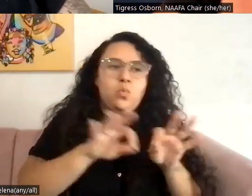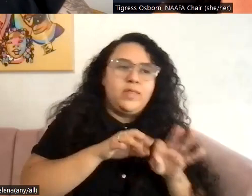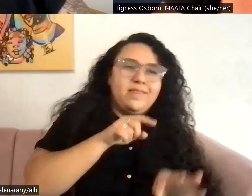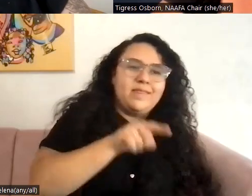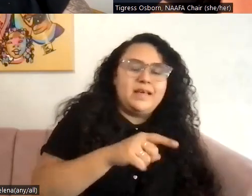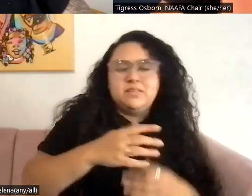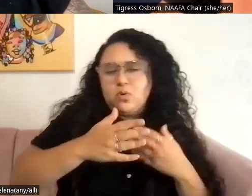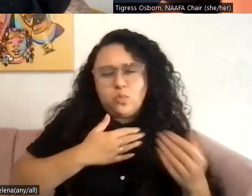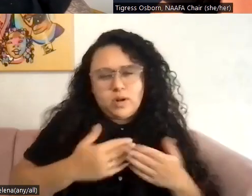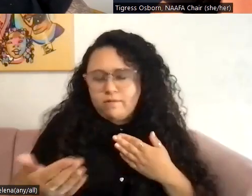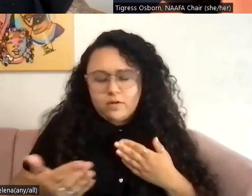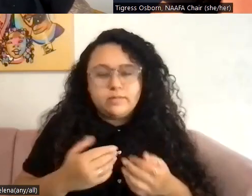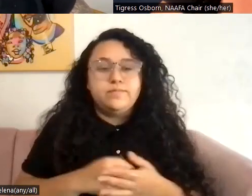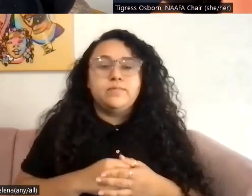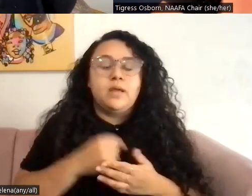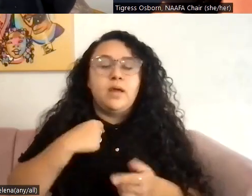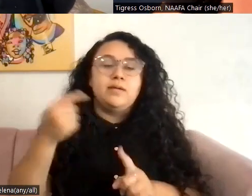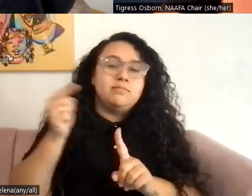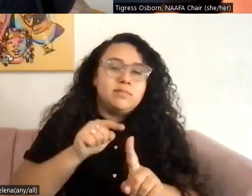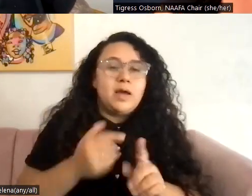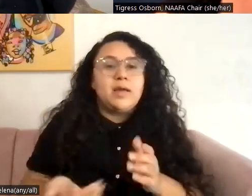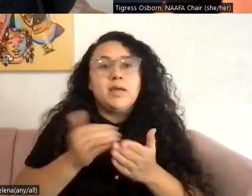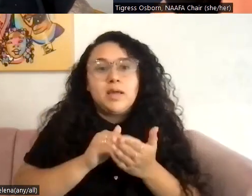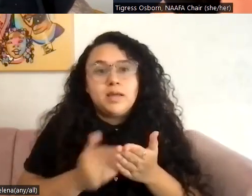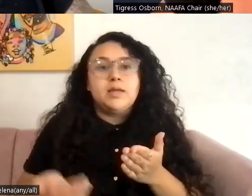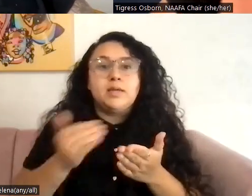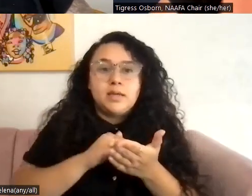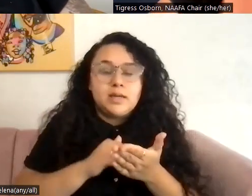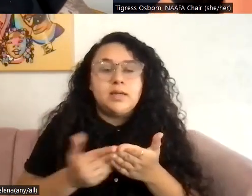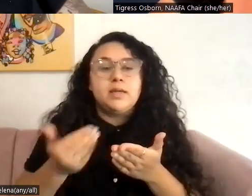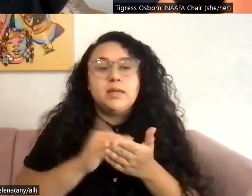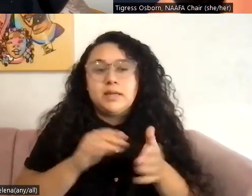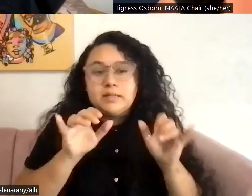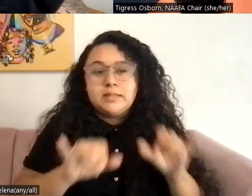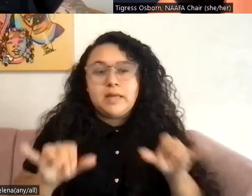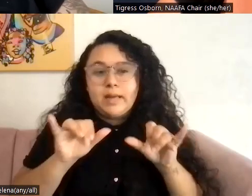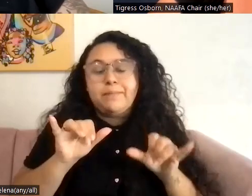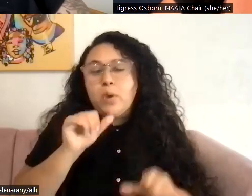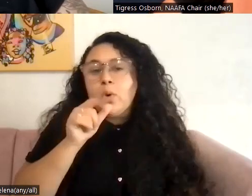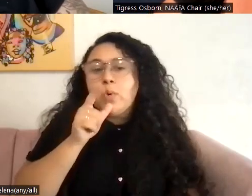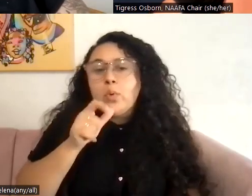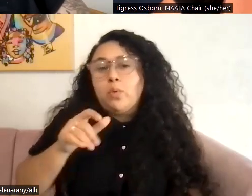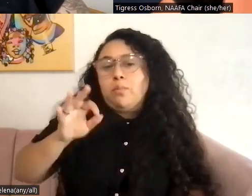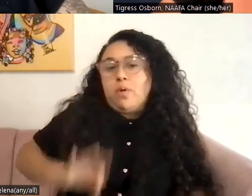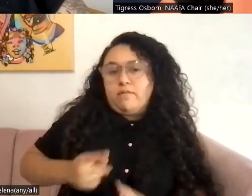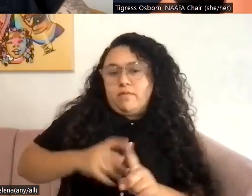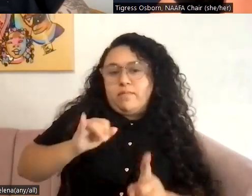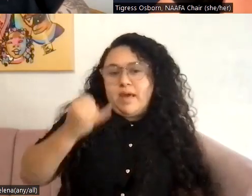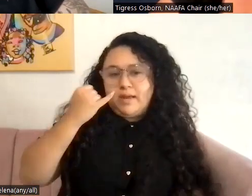So the thing that I come back to time and time again is who is profiting off of that idea? Hmm.